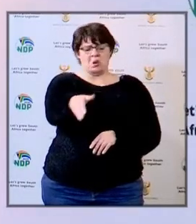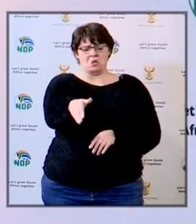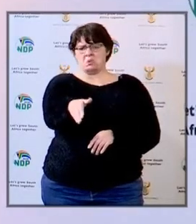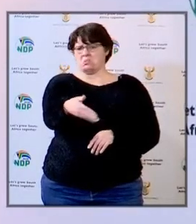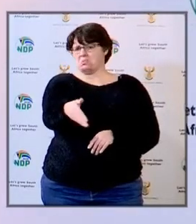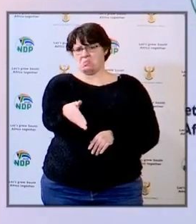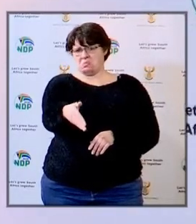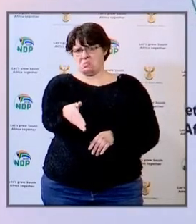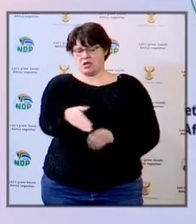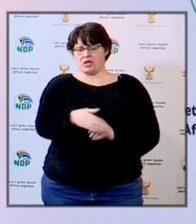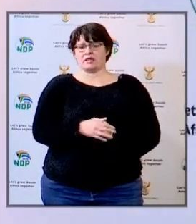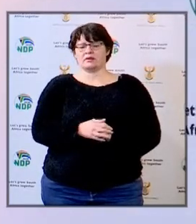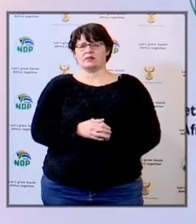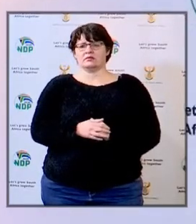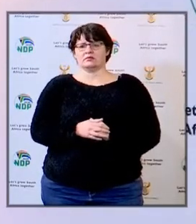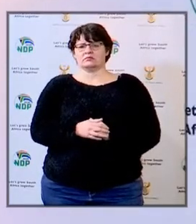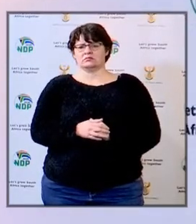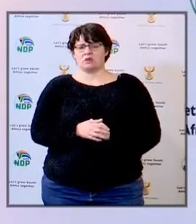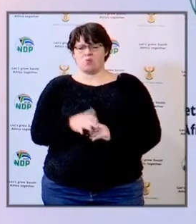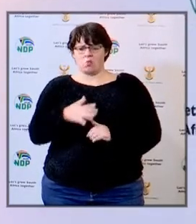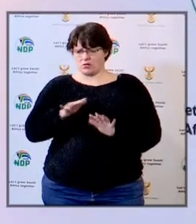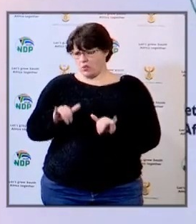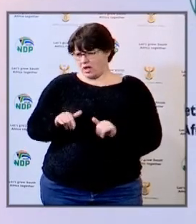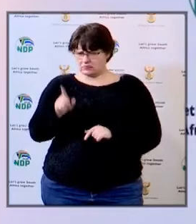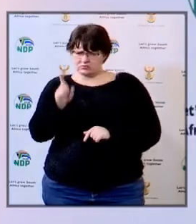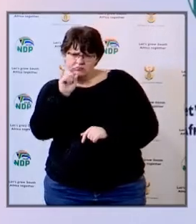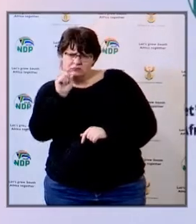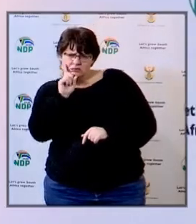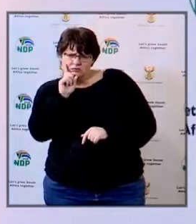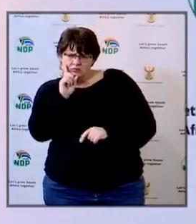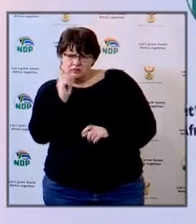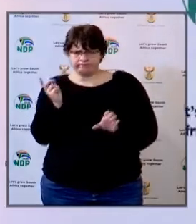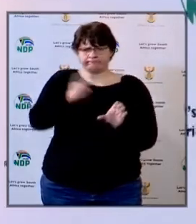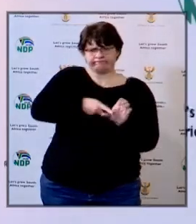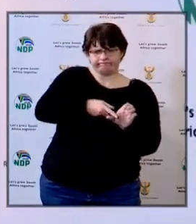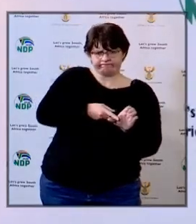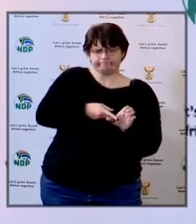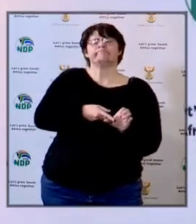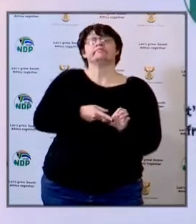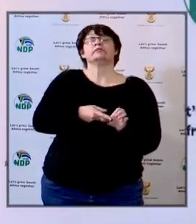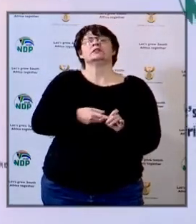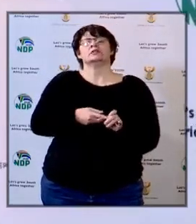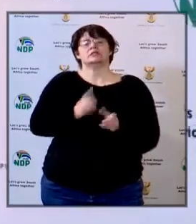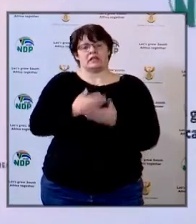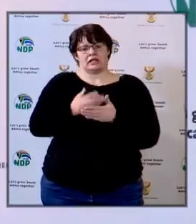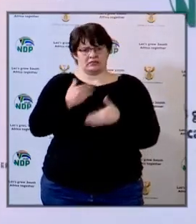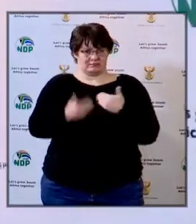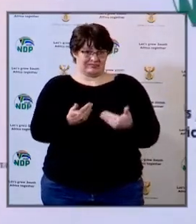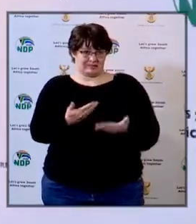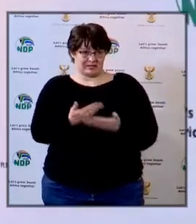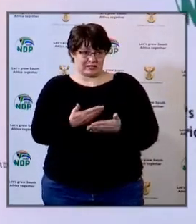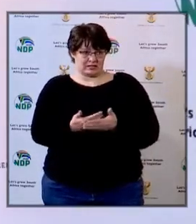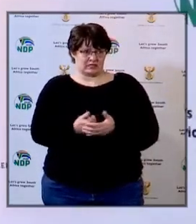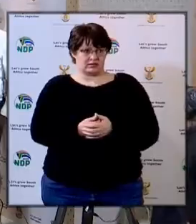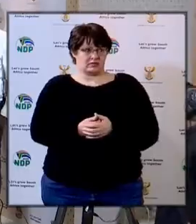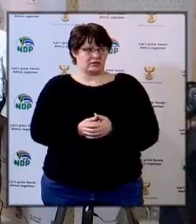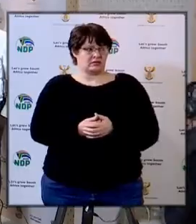provinces here we just want to wait for them to dial us in and then we will think